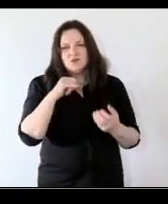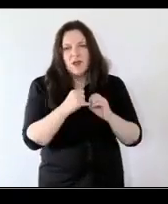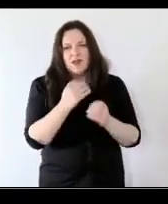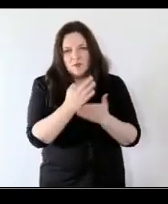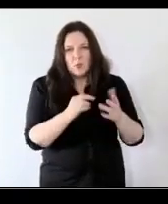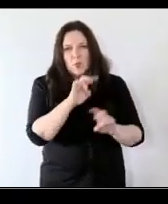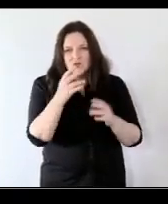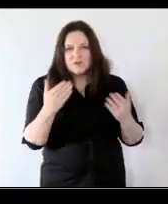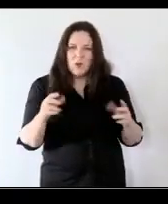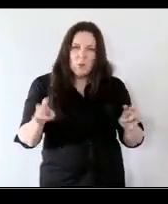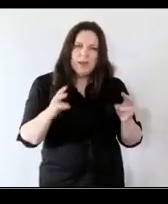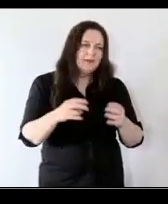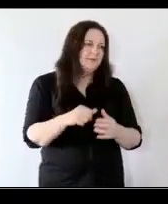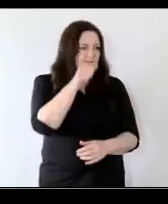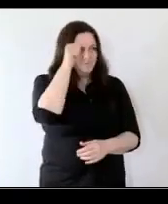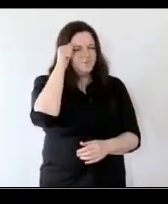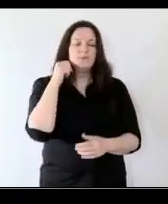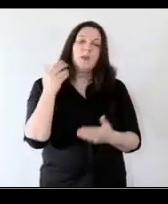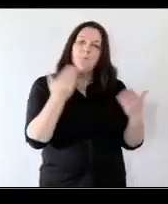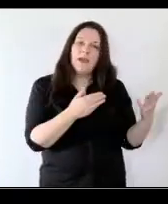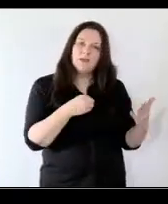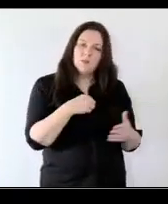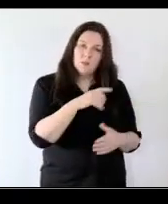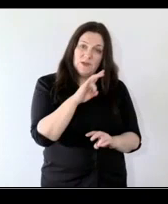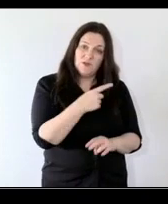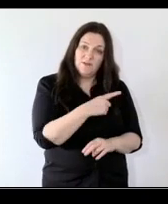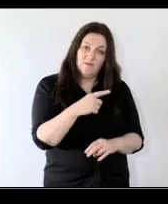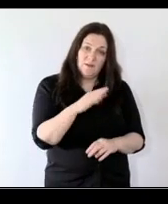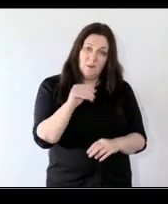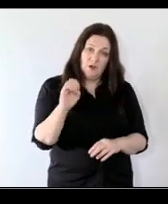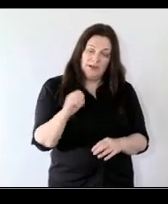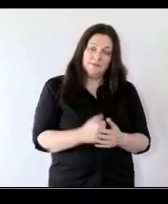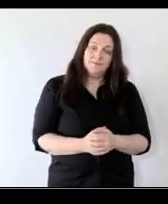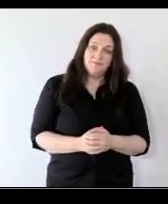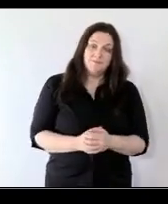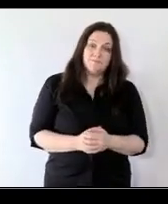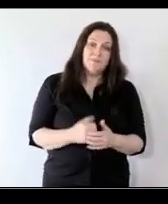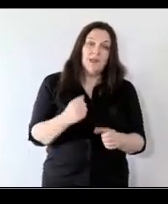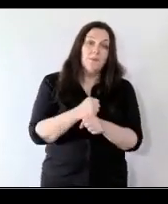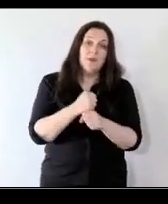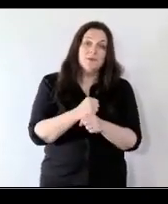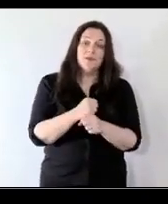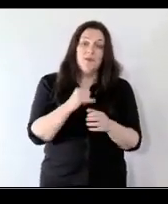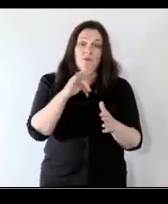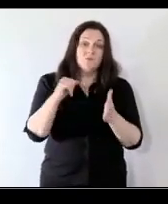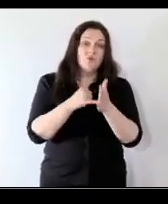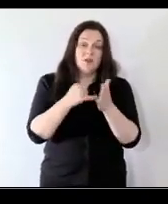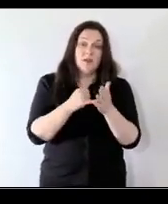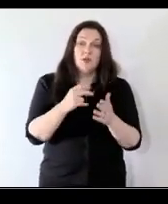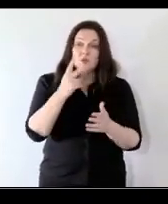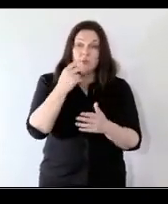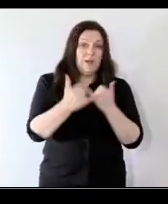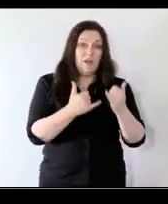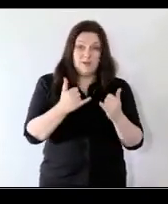a few questions questions very quickly to come back to you bernie a question here from john retusla after two years of disrupted